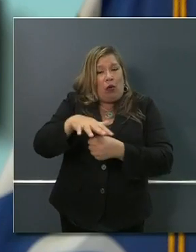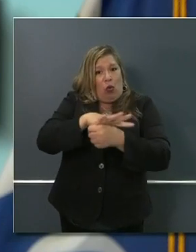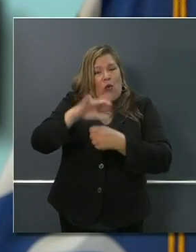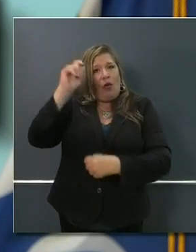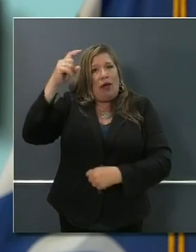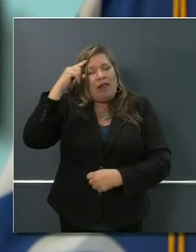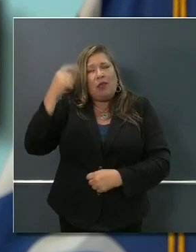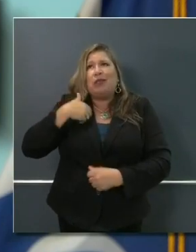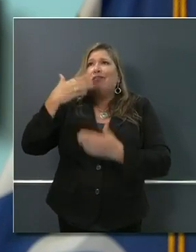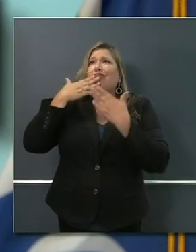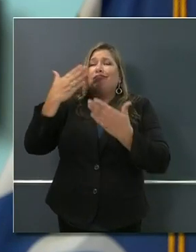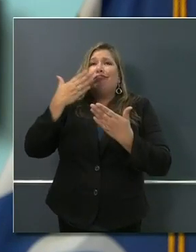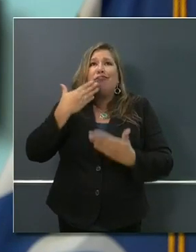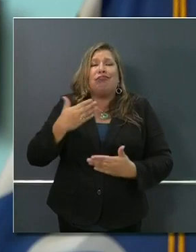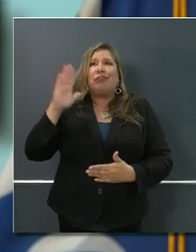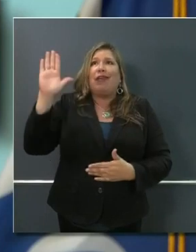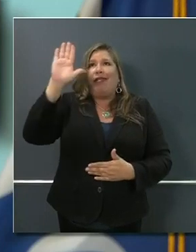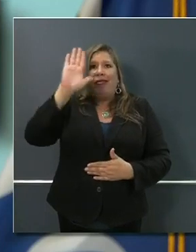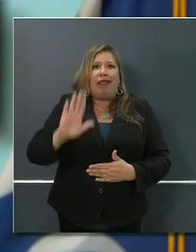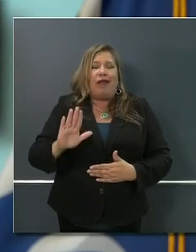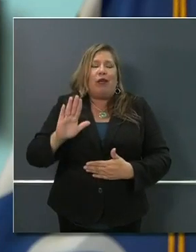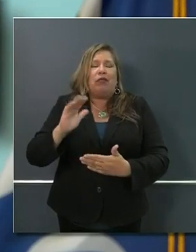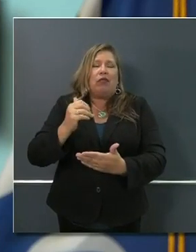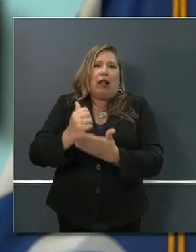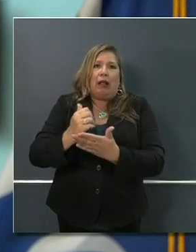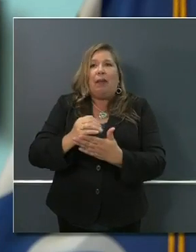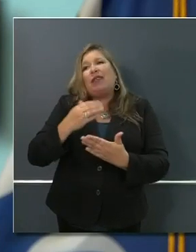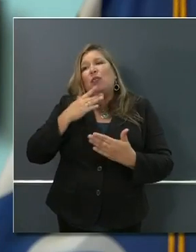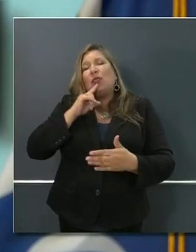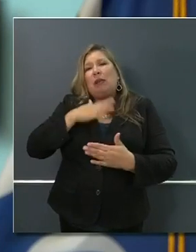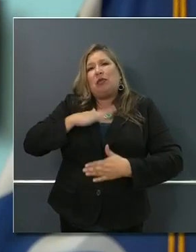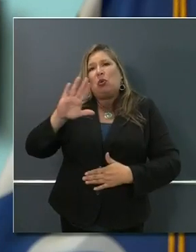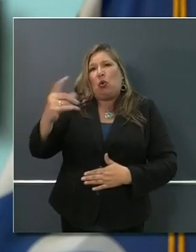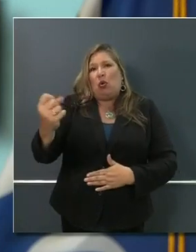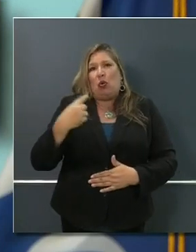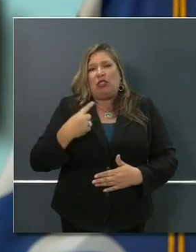appreciate the spirit of the question. Rachel Becker, CalMatters.